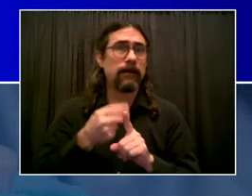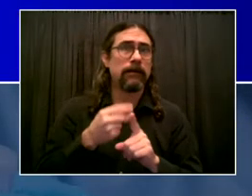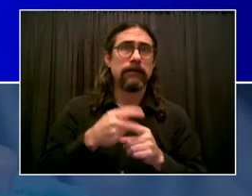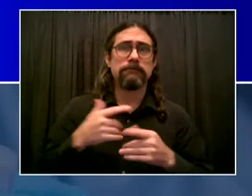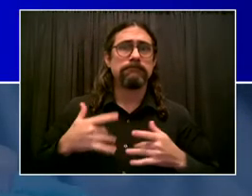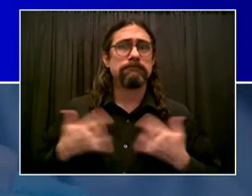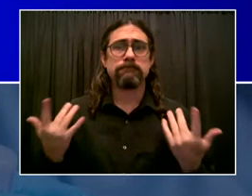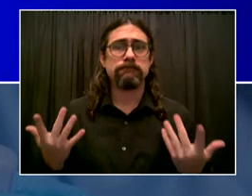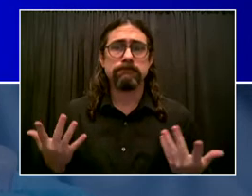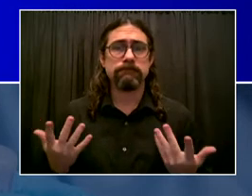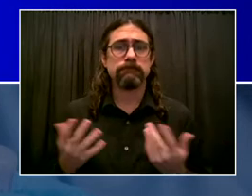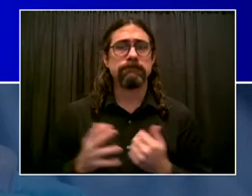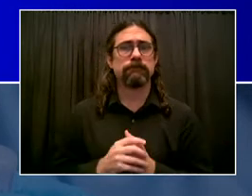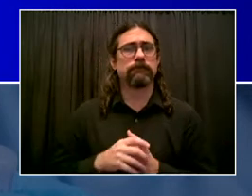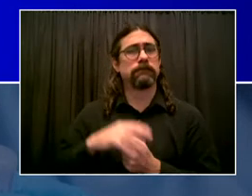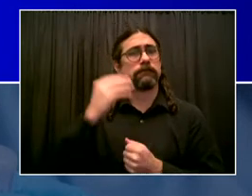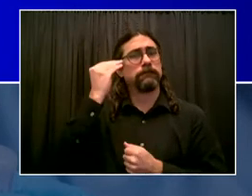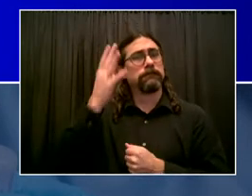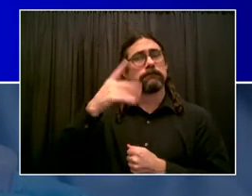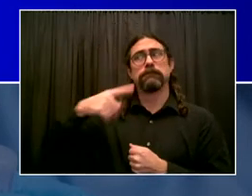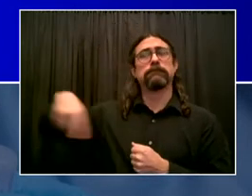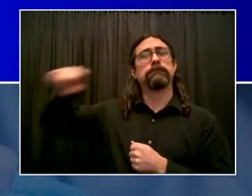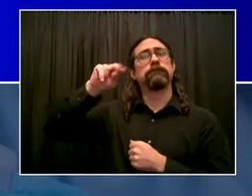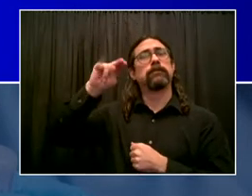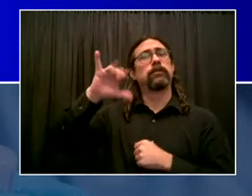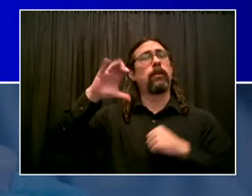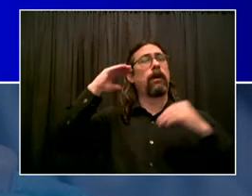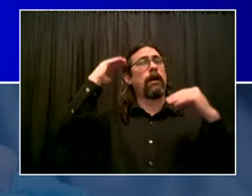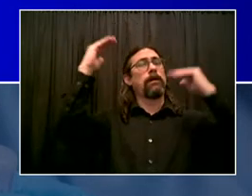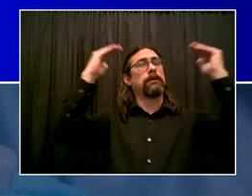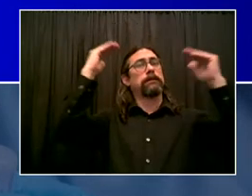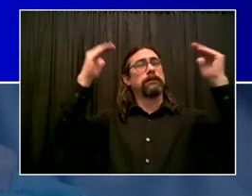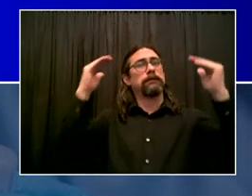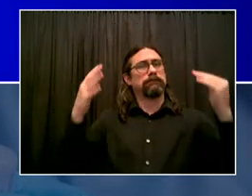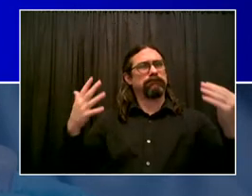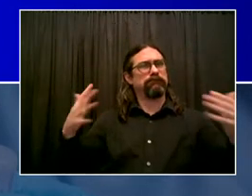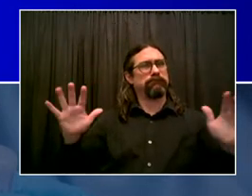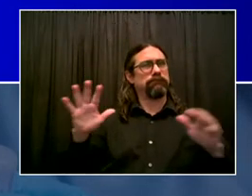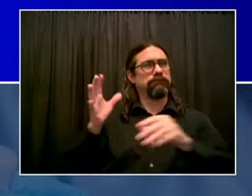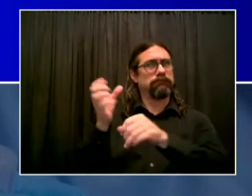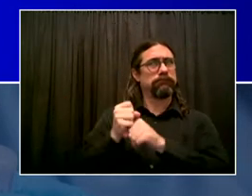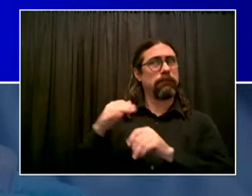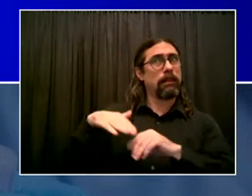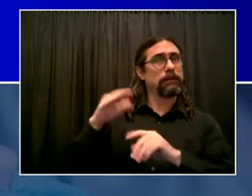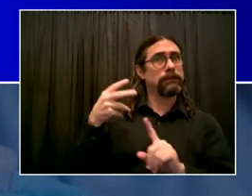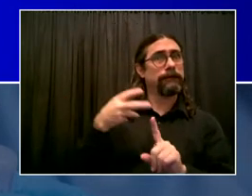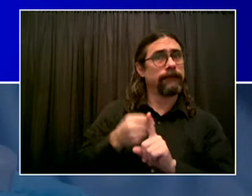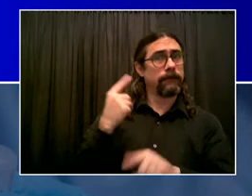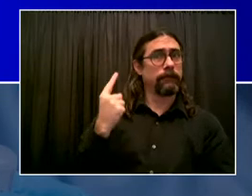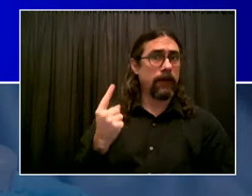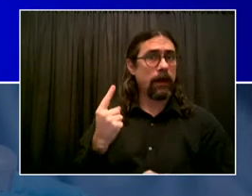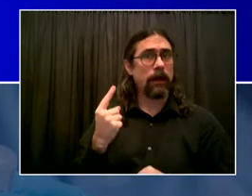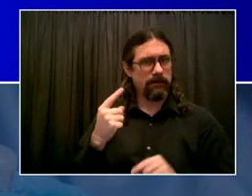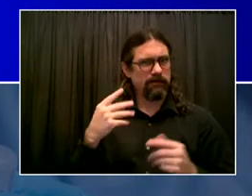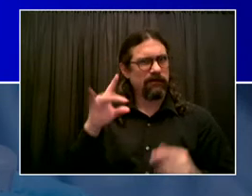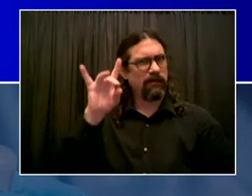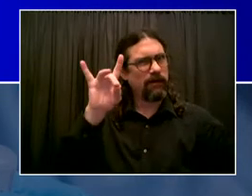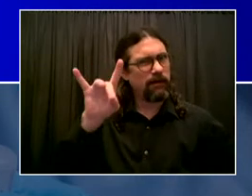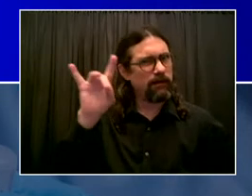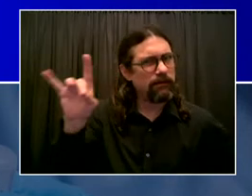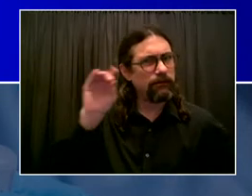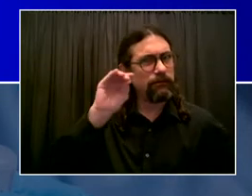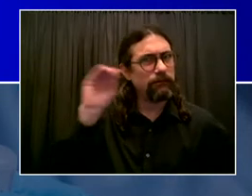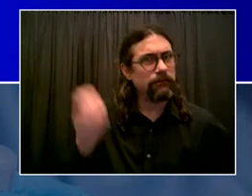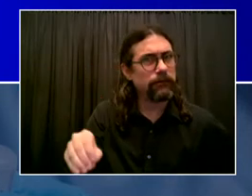vaccine. That's fantastic, but we want to go farther. 81% of 12 to 17-year-olds have received at least one dose.